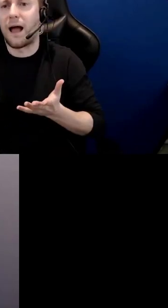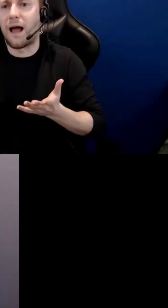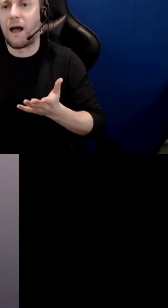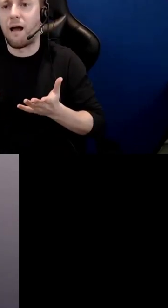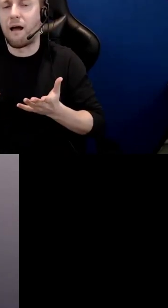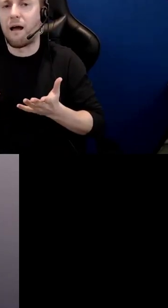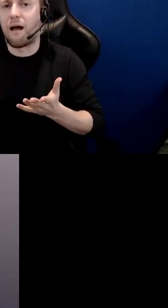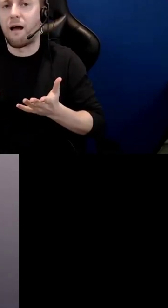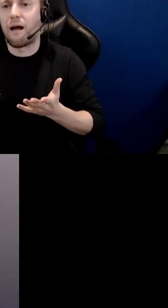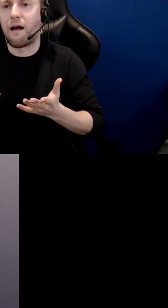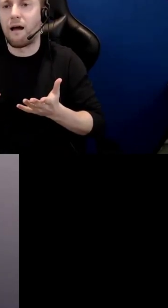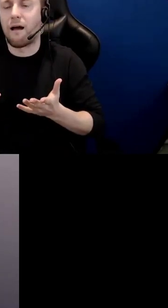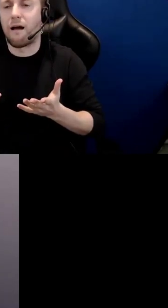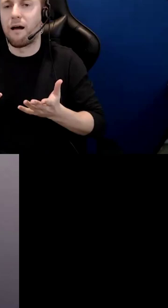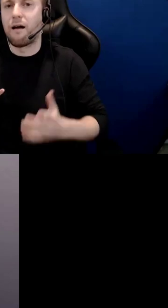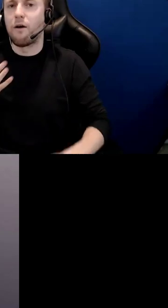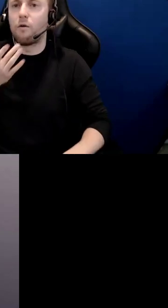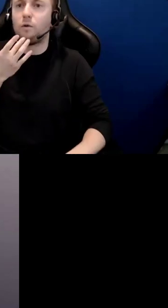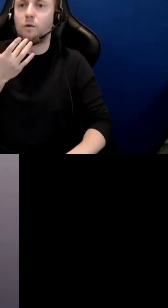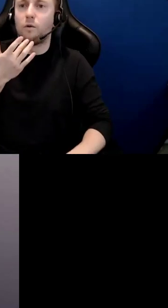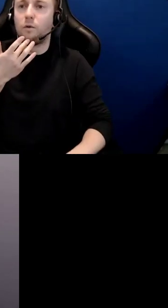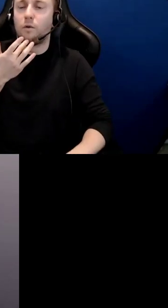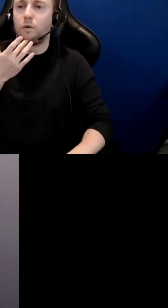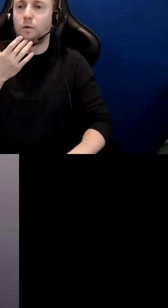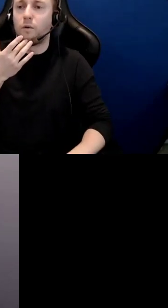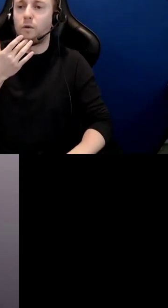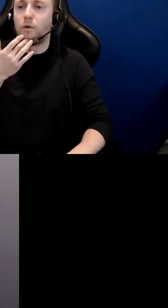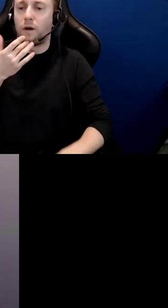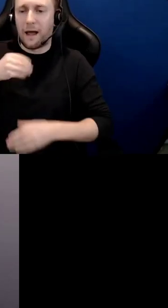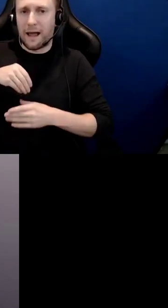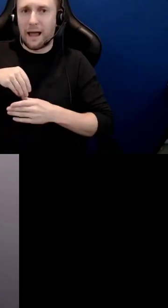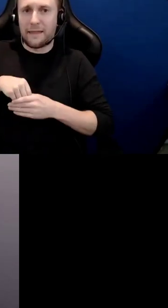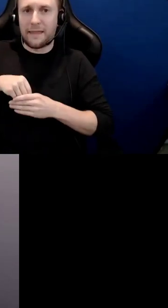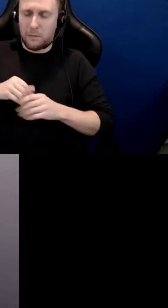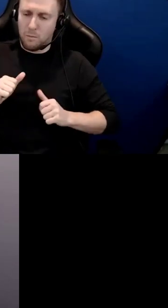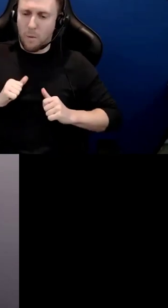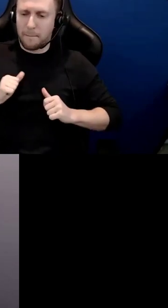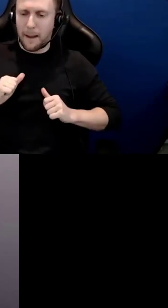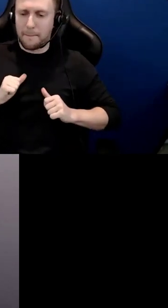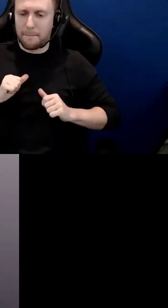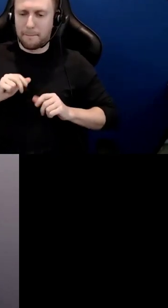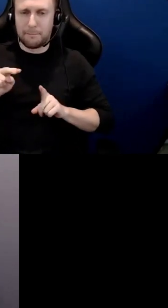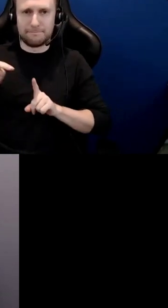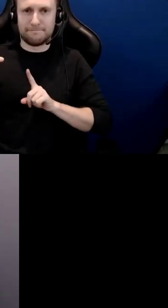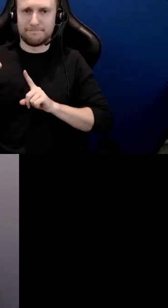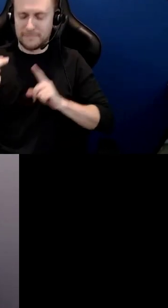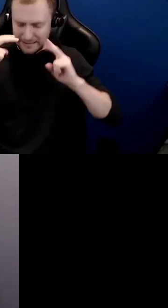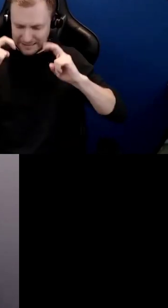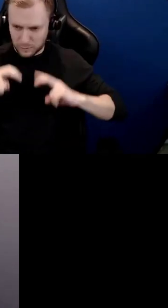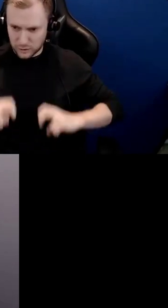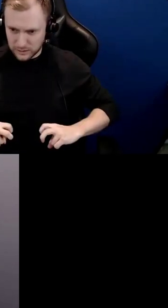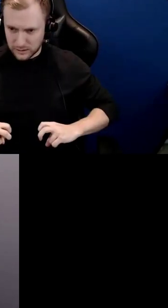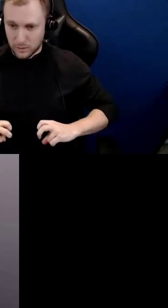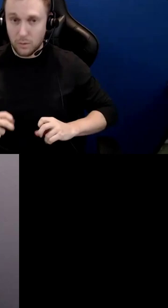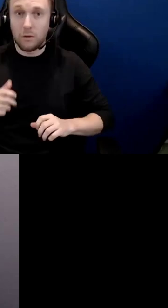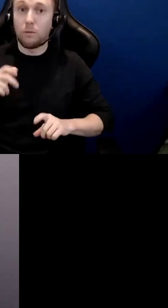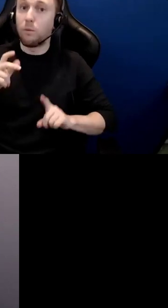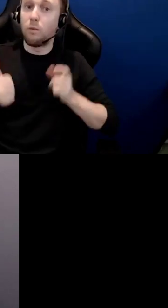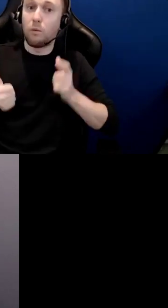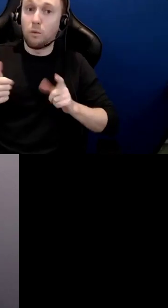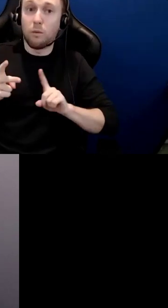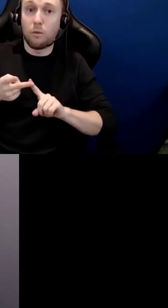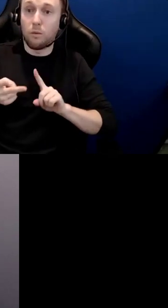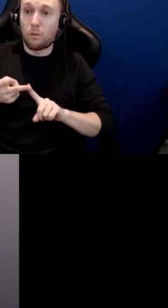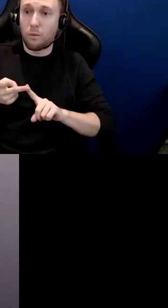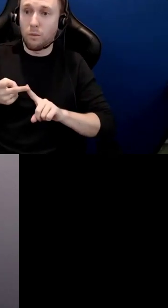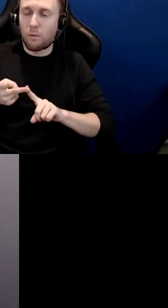to my inner work to do interpersonal i've identified action steps i need to take that may include shifting